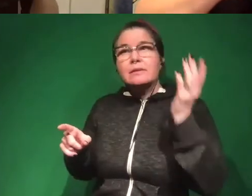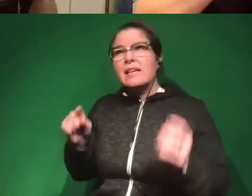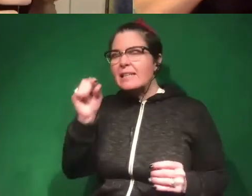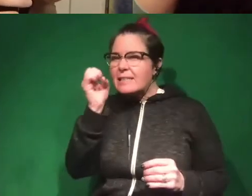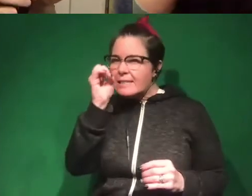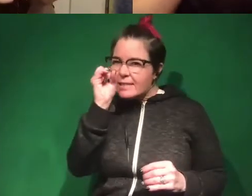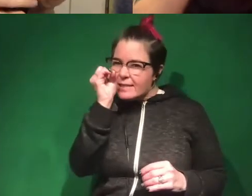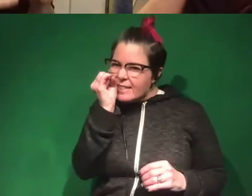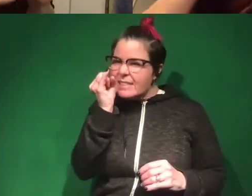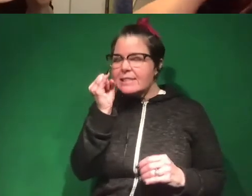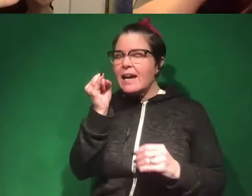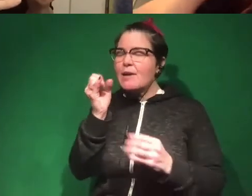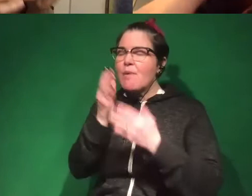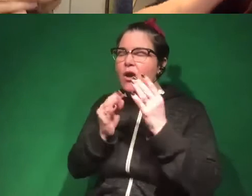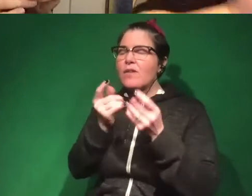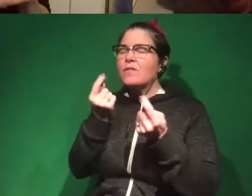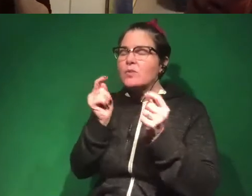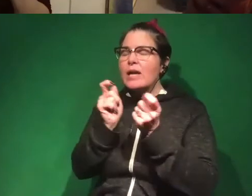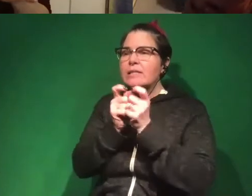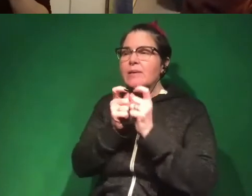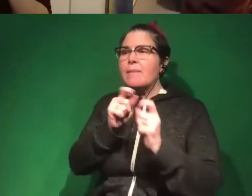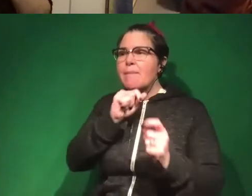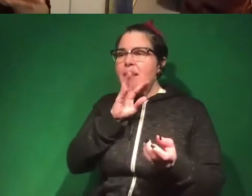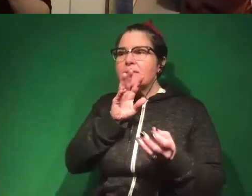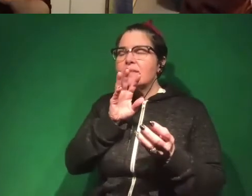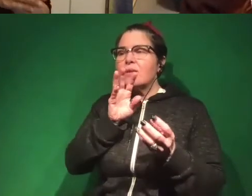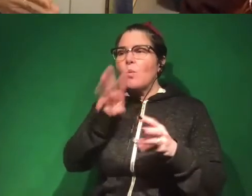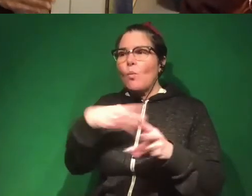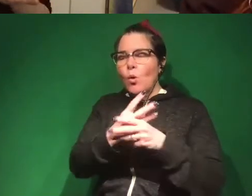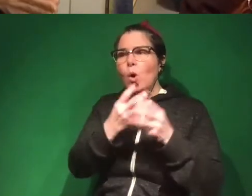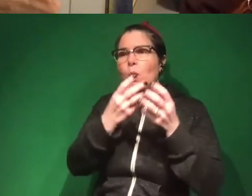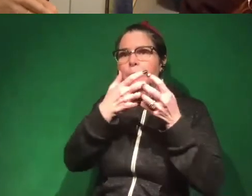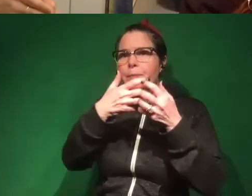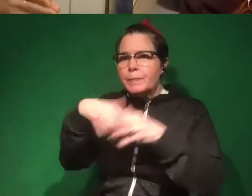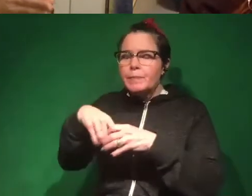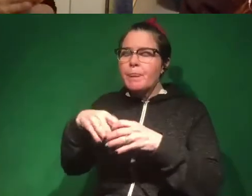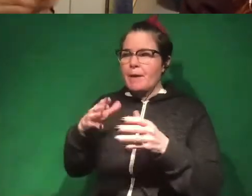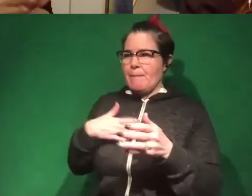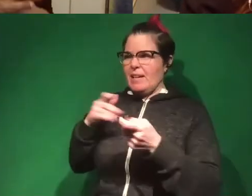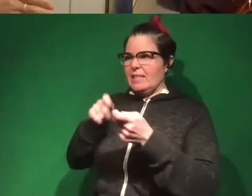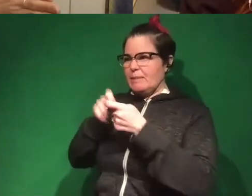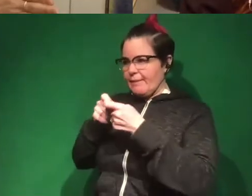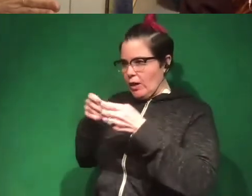tiny bit of trying to turn a messy world into order, just in my little corner of what I'm interested in, that feels empowering to me.